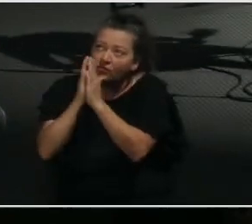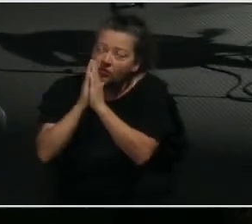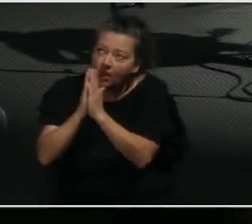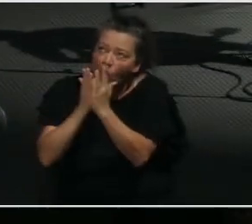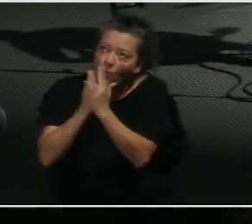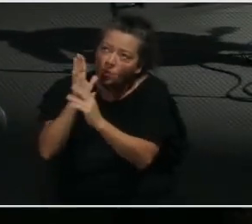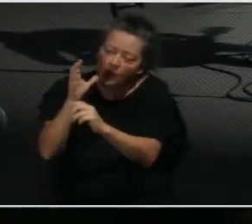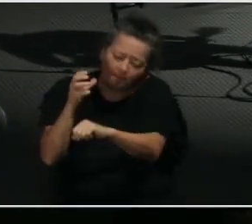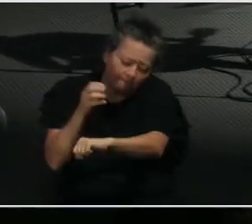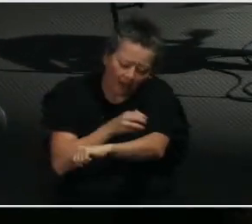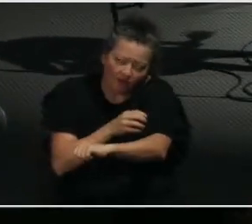Amen.